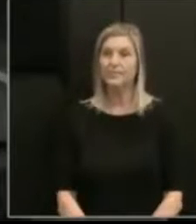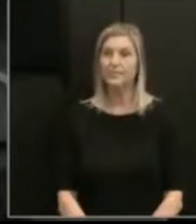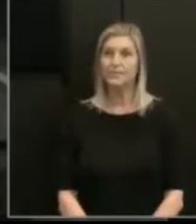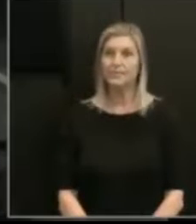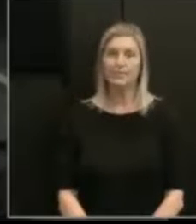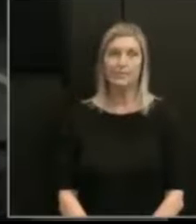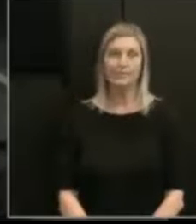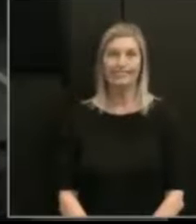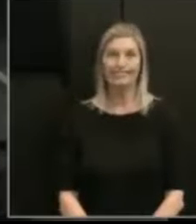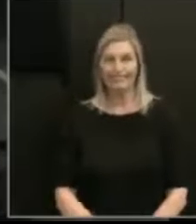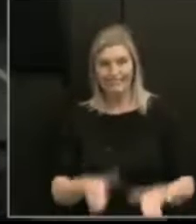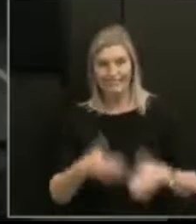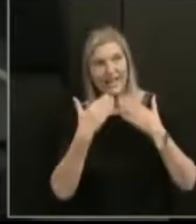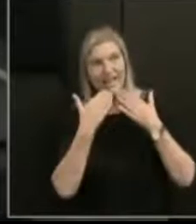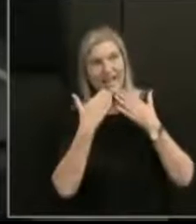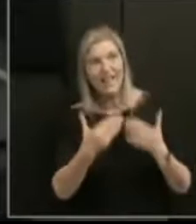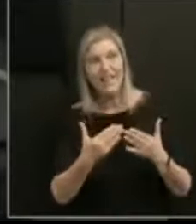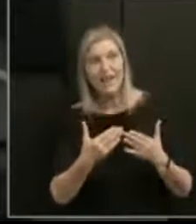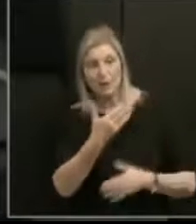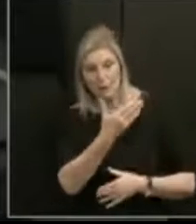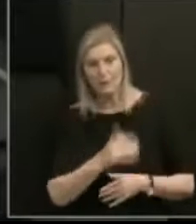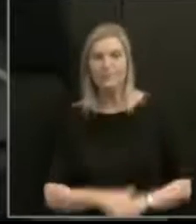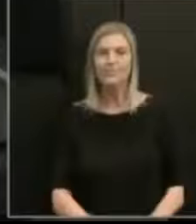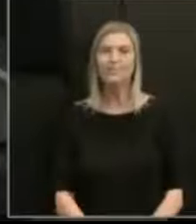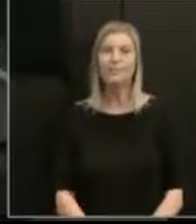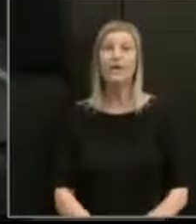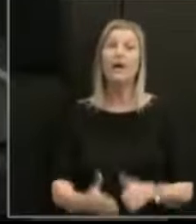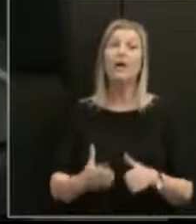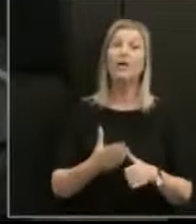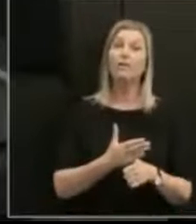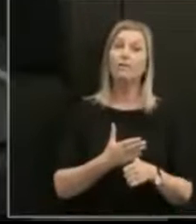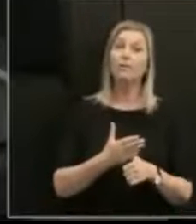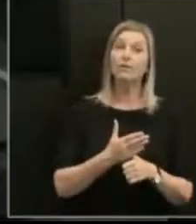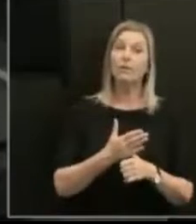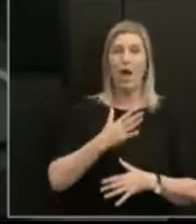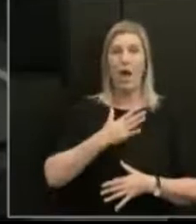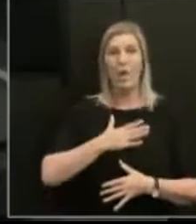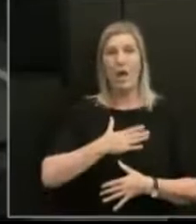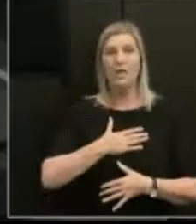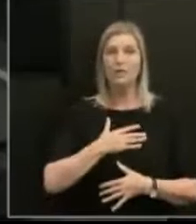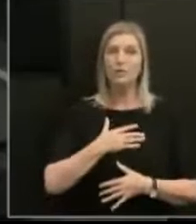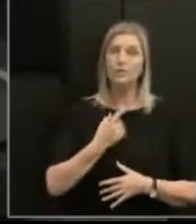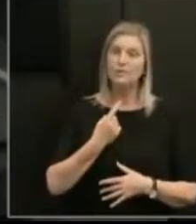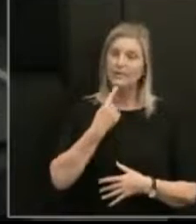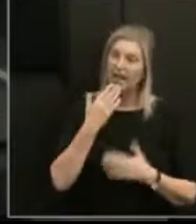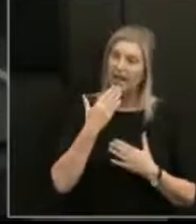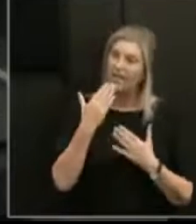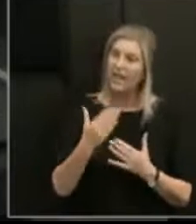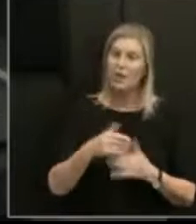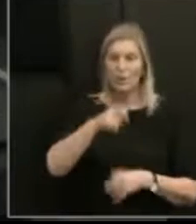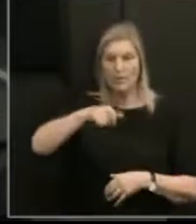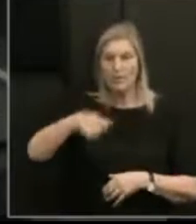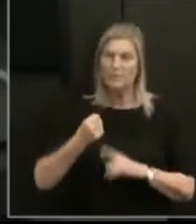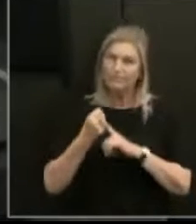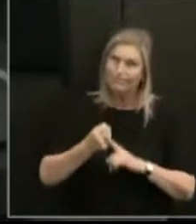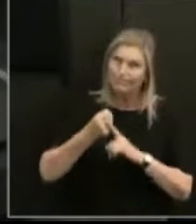Thank you. Mr. Chair. I would first like to acknowledge those who have fought so hard for this inquiry to take place.